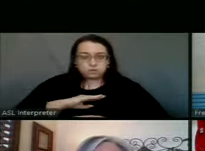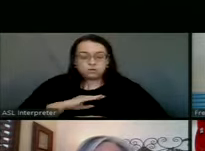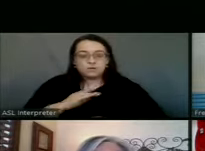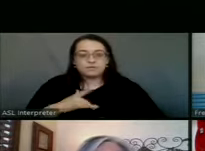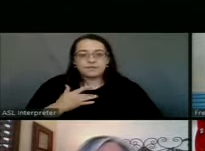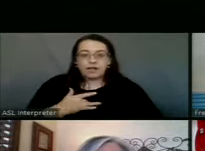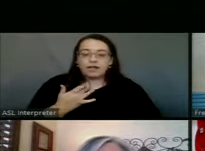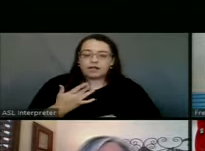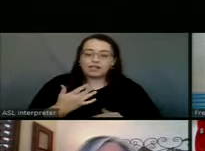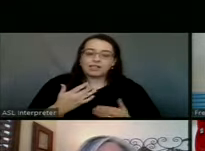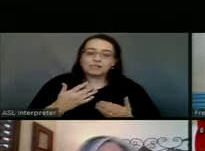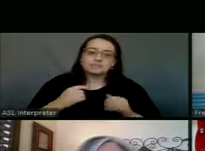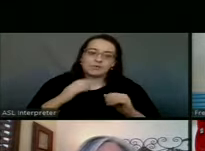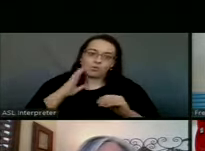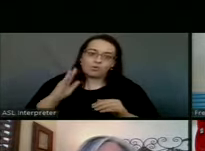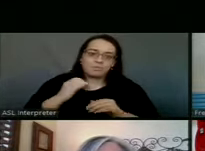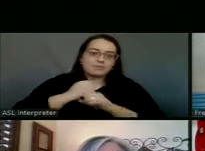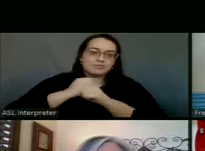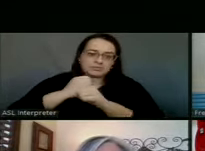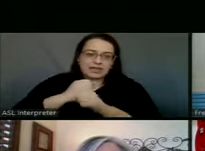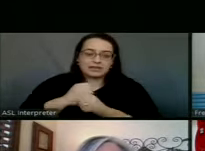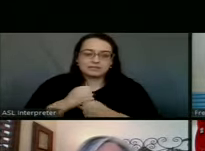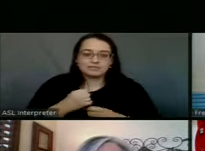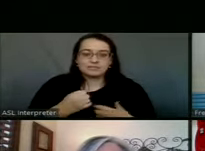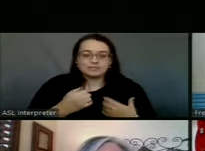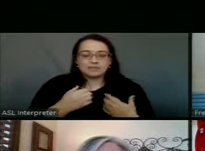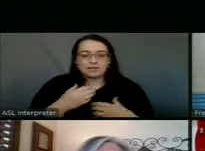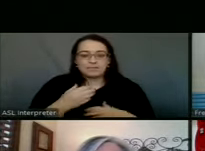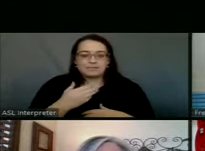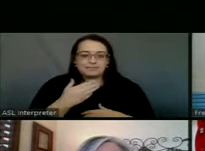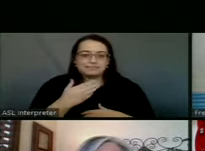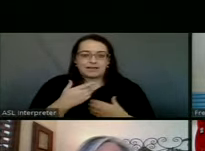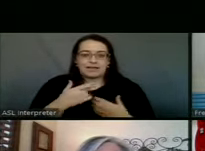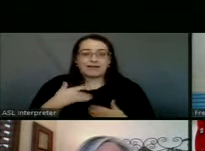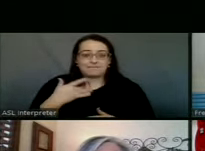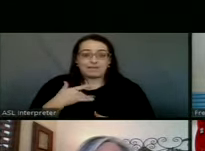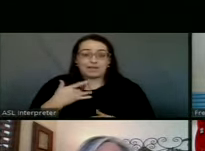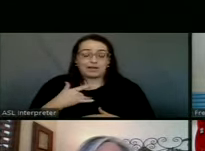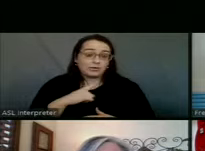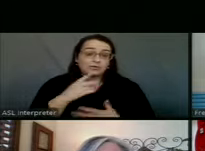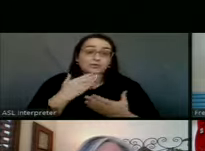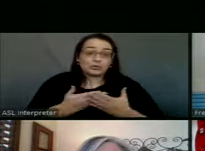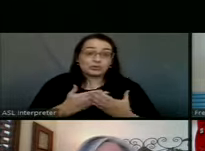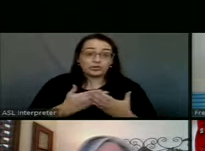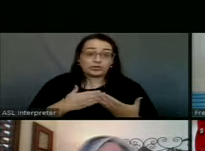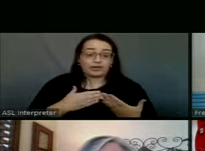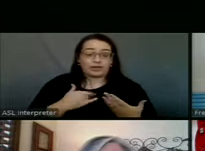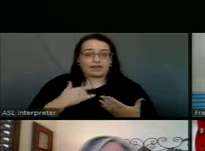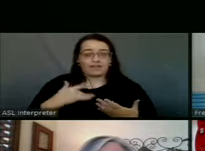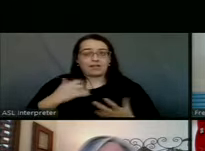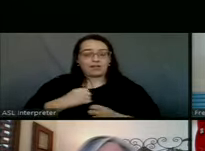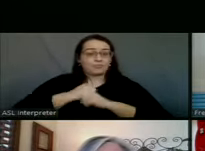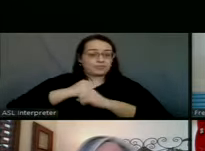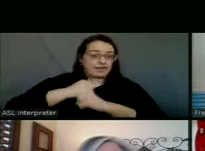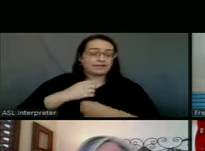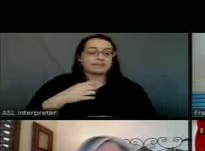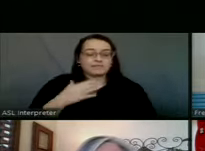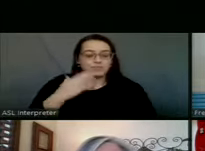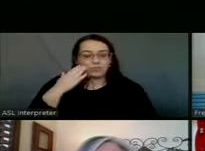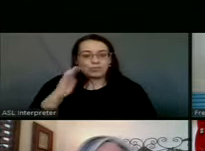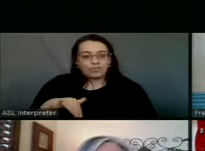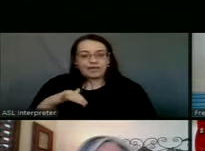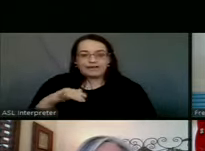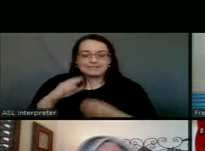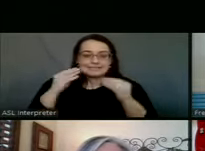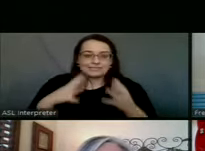you know, relatively protected at this point in time, actually better than relatively protected. I felt, I felt really good about my protection. And so, and I know that they're